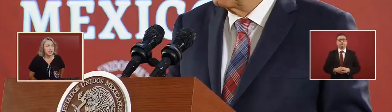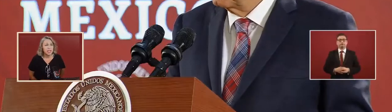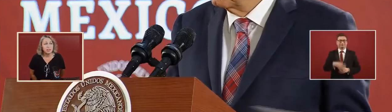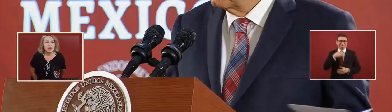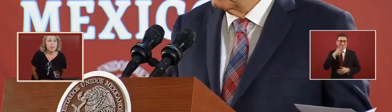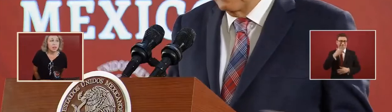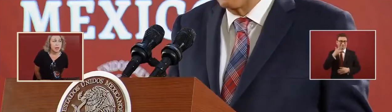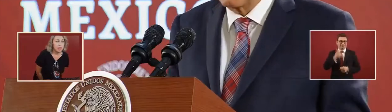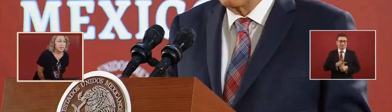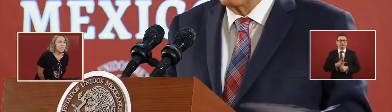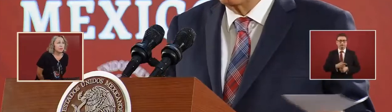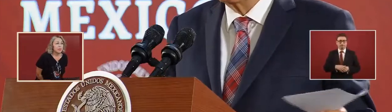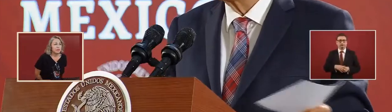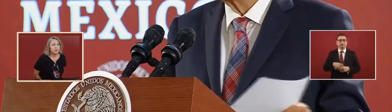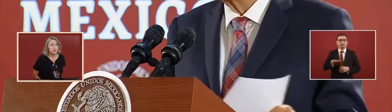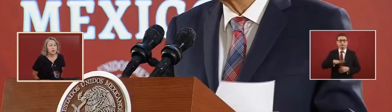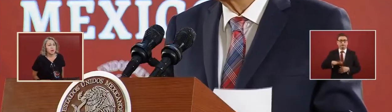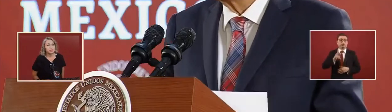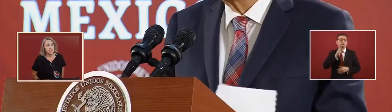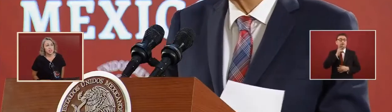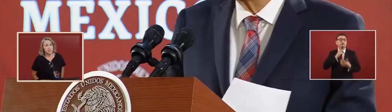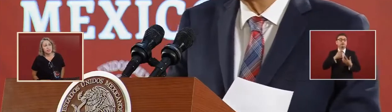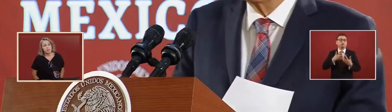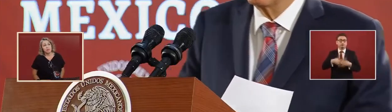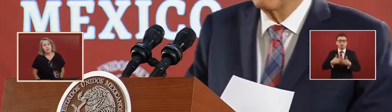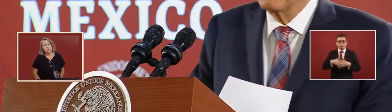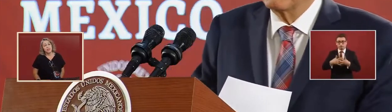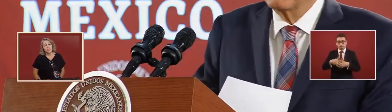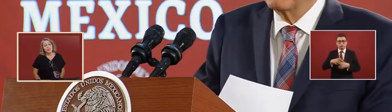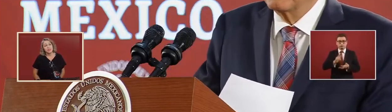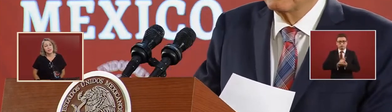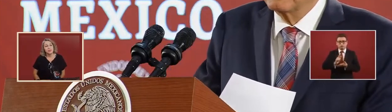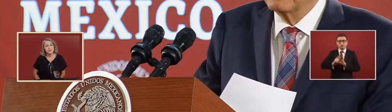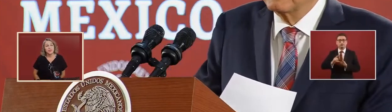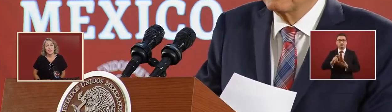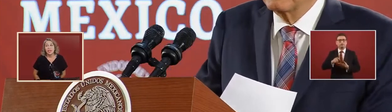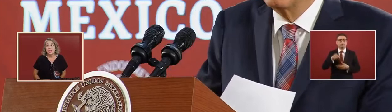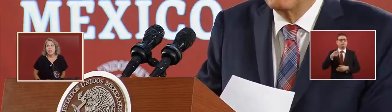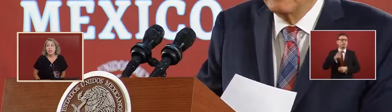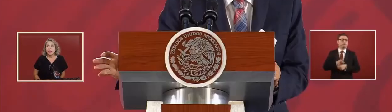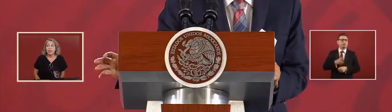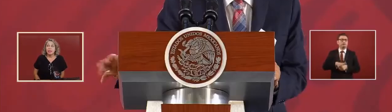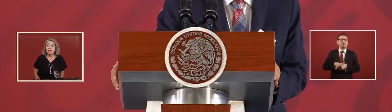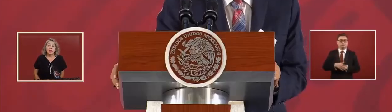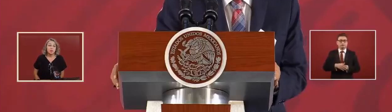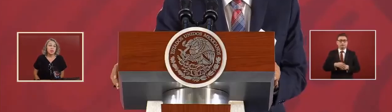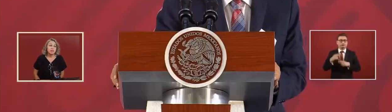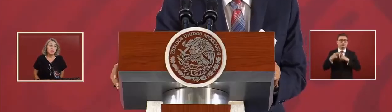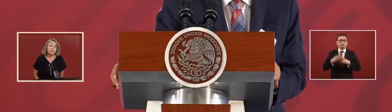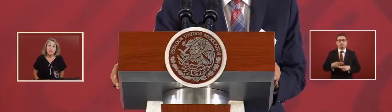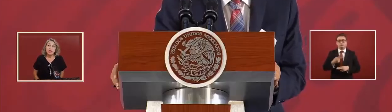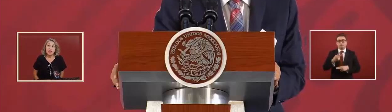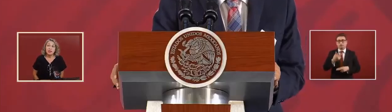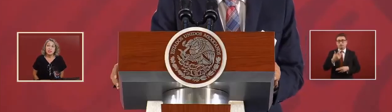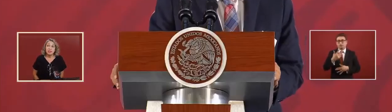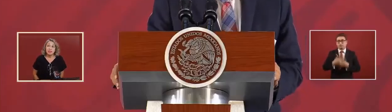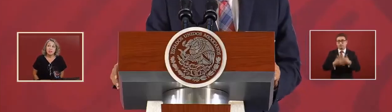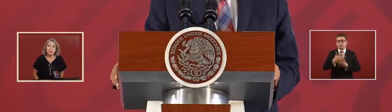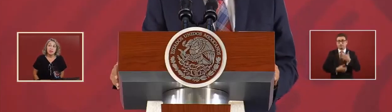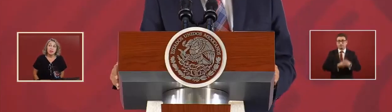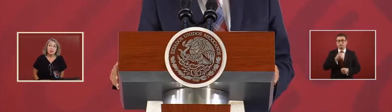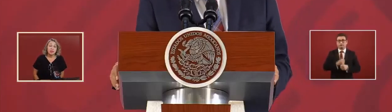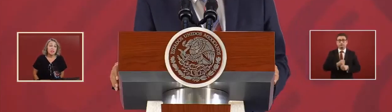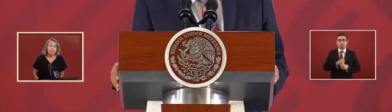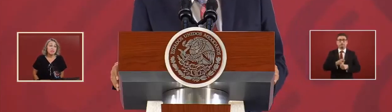corruption in the refineries that within 15 years they invested 8